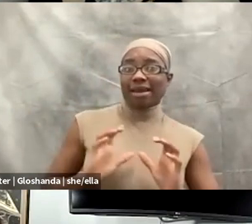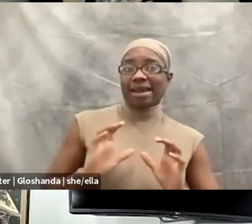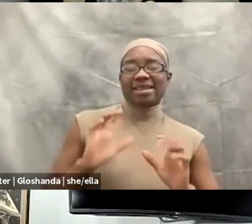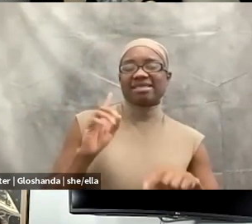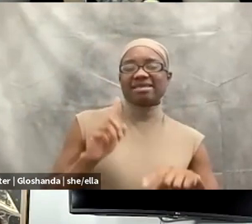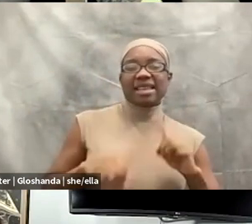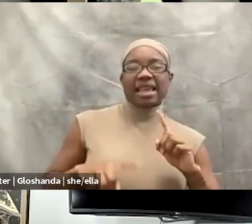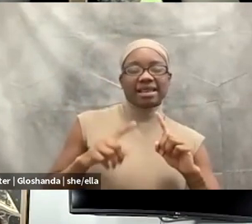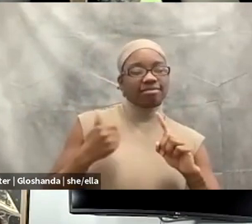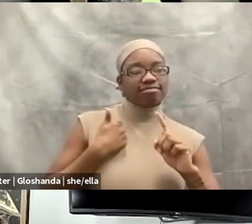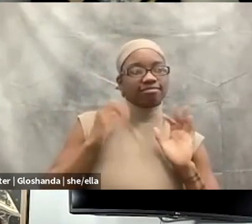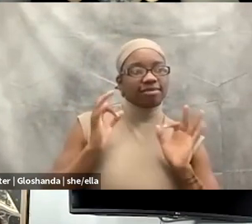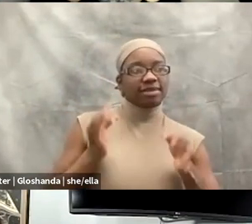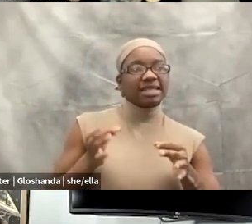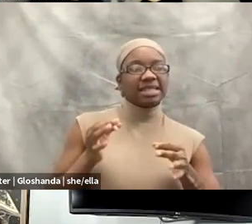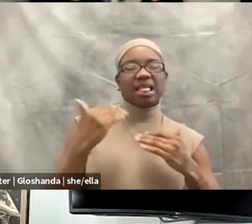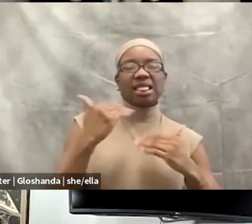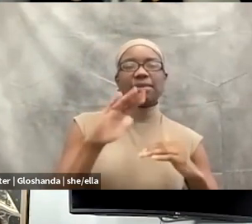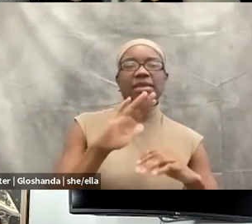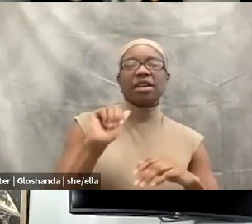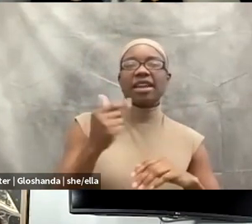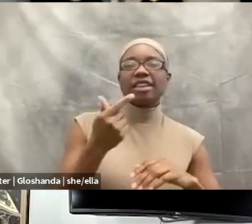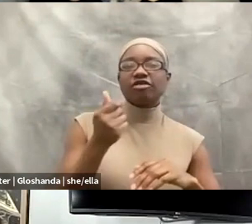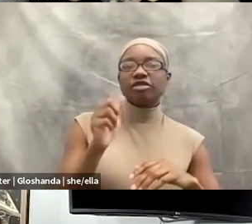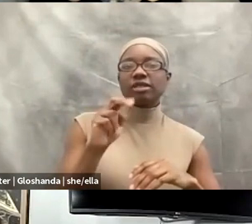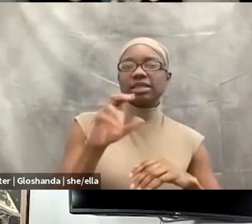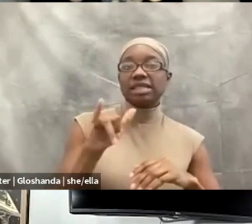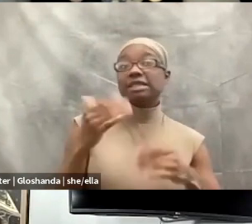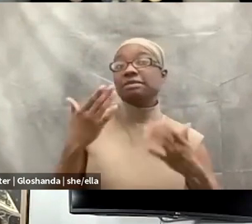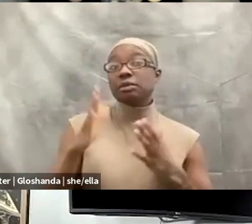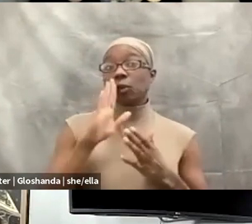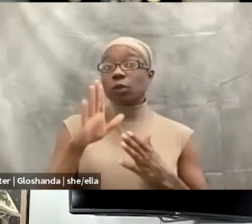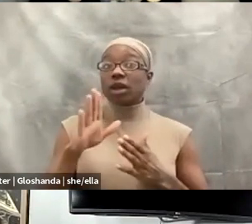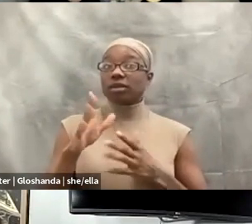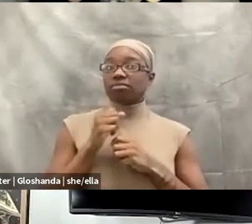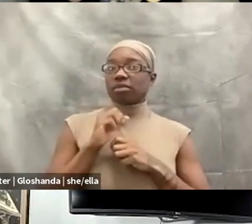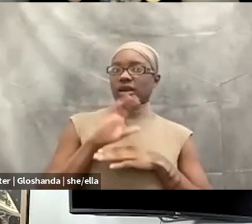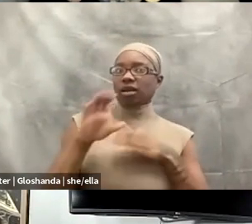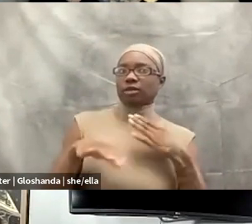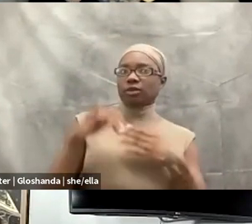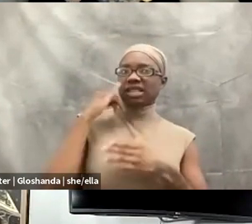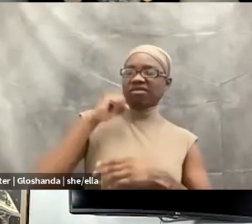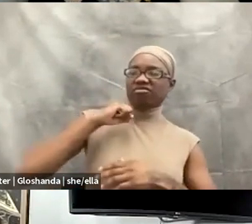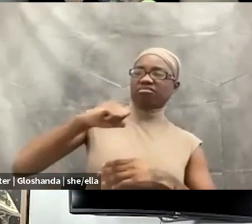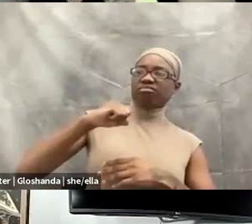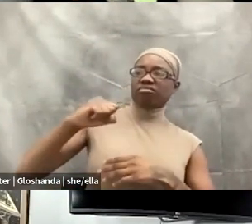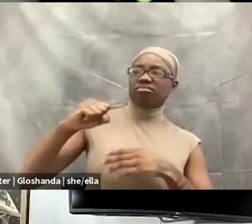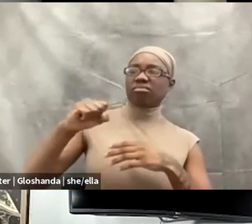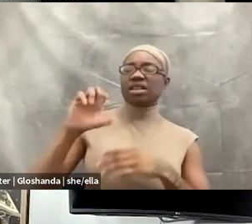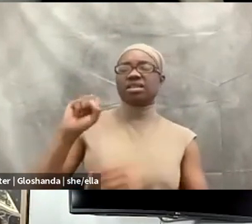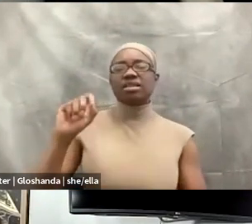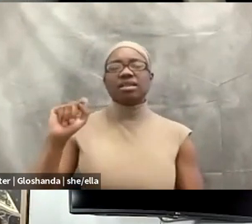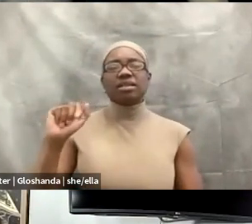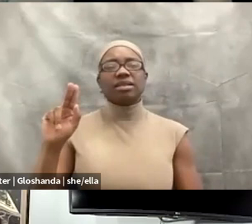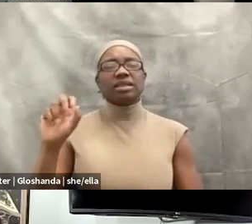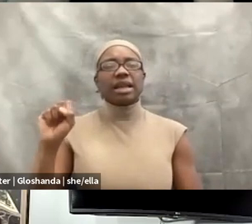might risk consequences for pushing back against the status quo? How can they care for self and clients in